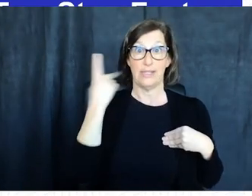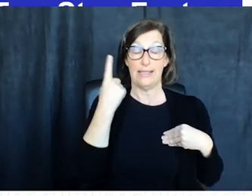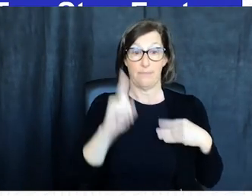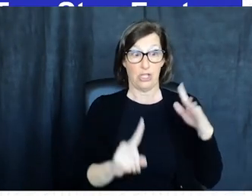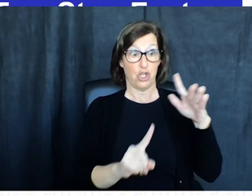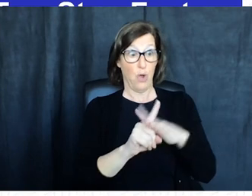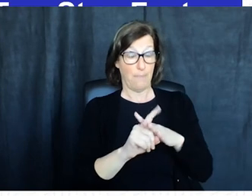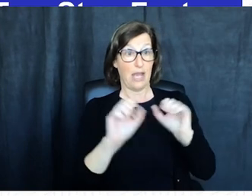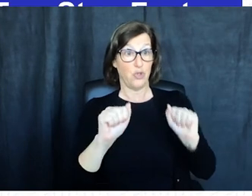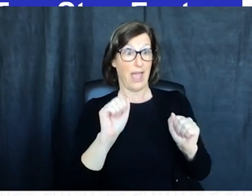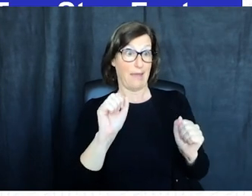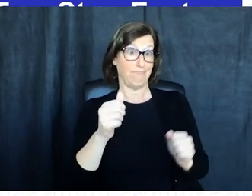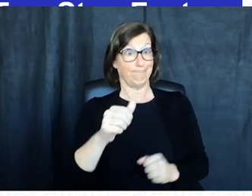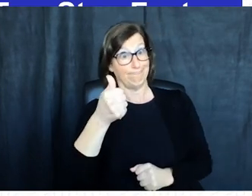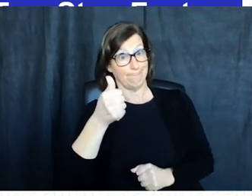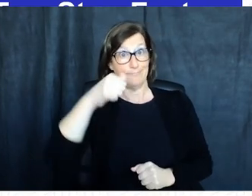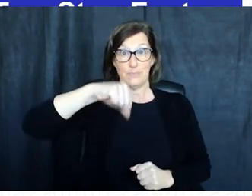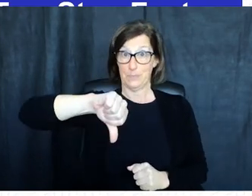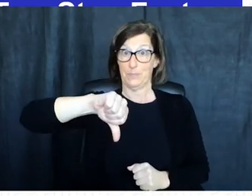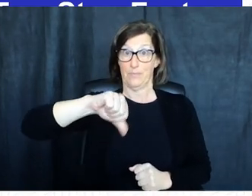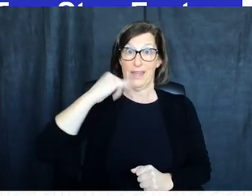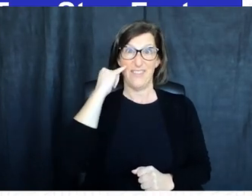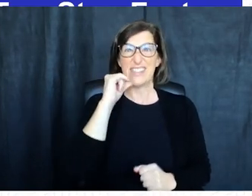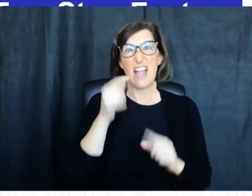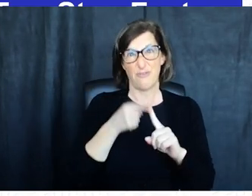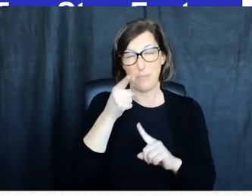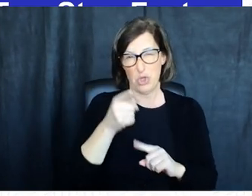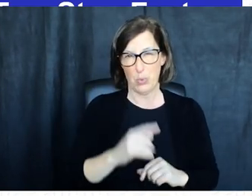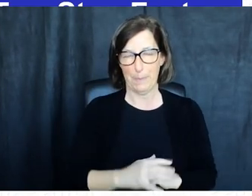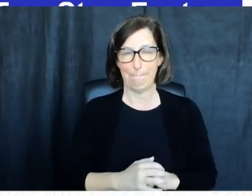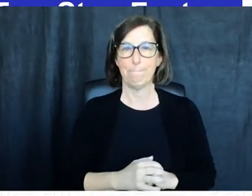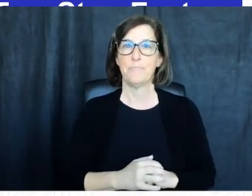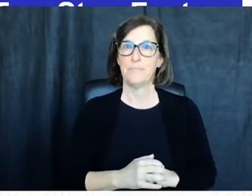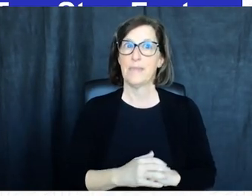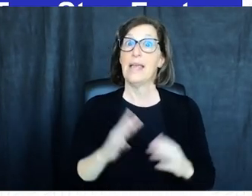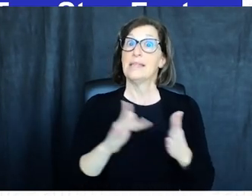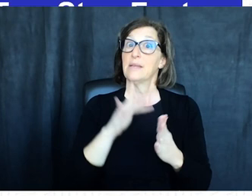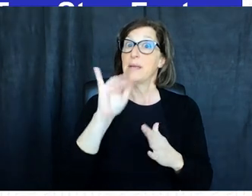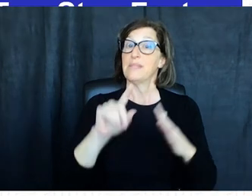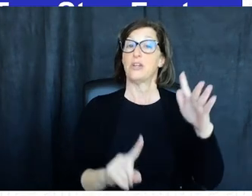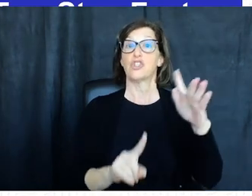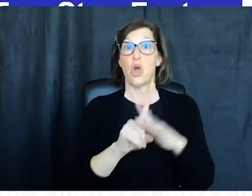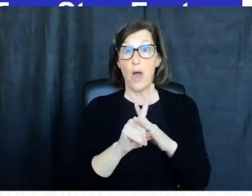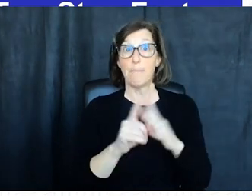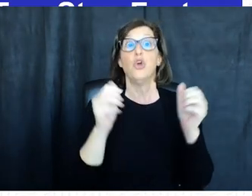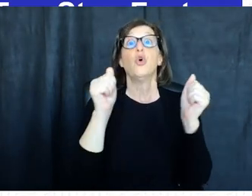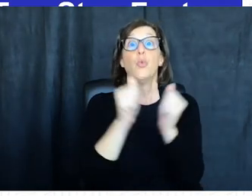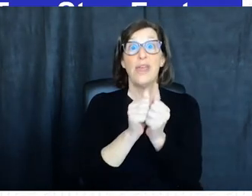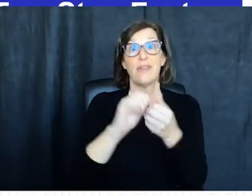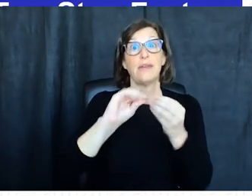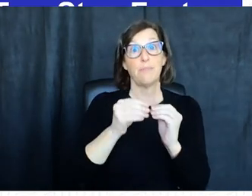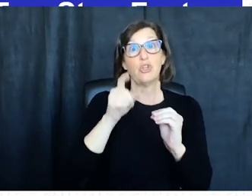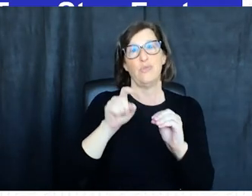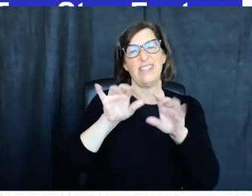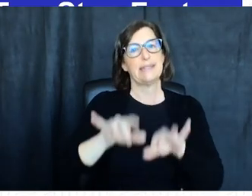notification and you can confirm the login request or deny it if you were not initiating the authentication request sometimes this will show up in combination